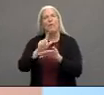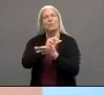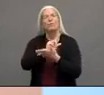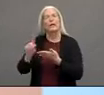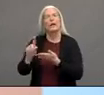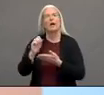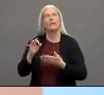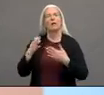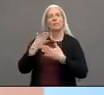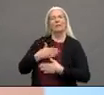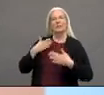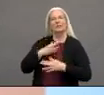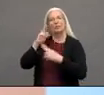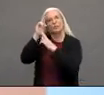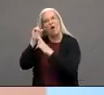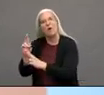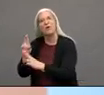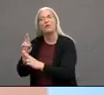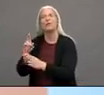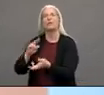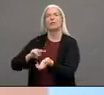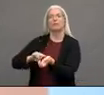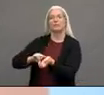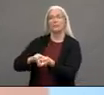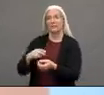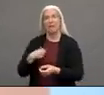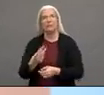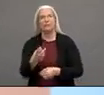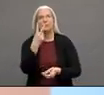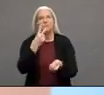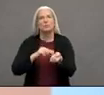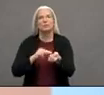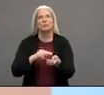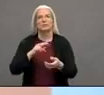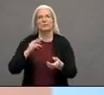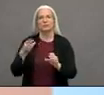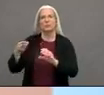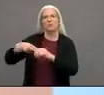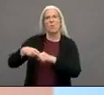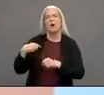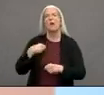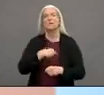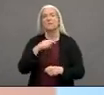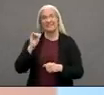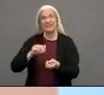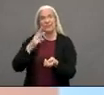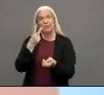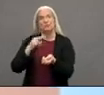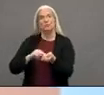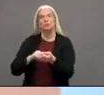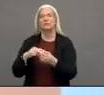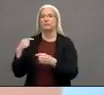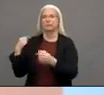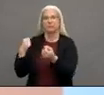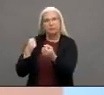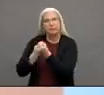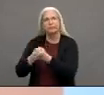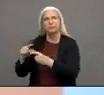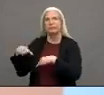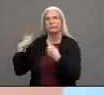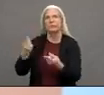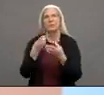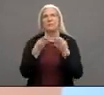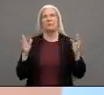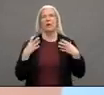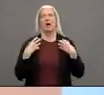honored today to be joined by two individuals who are the backbone and the role has been the backbone of the Public Health Department and the Public Health's response to